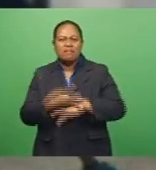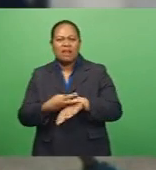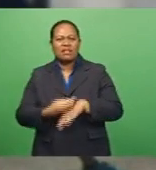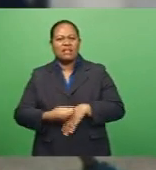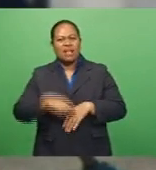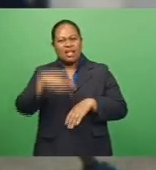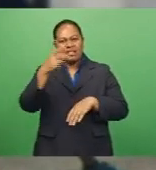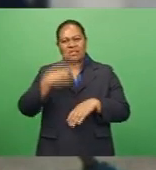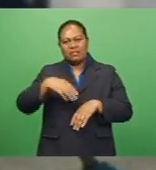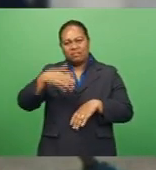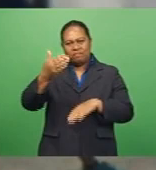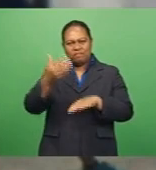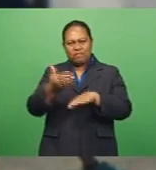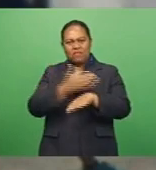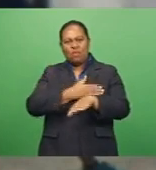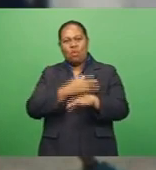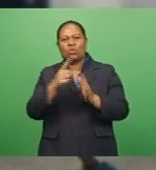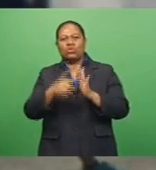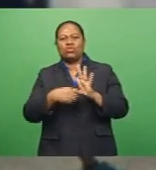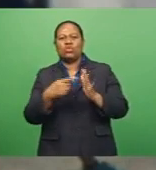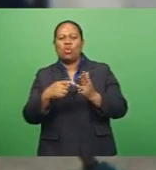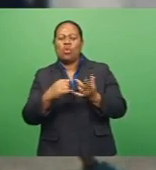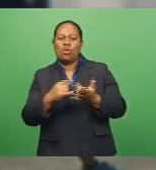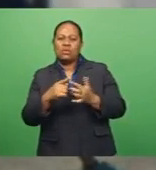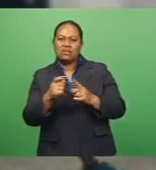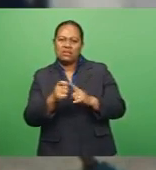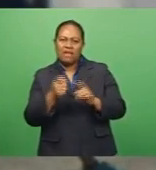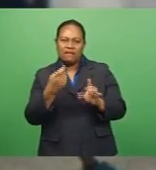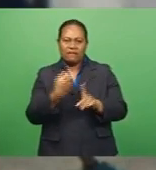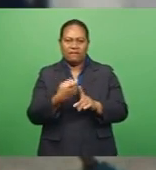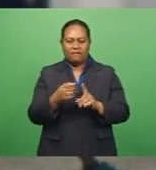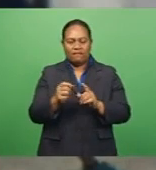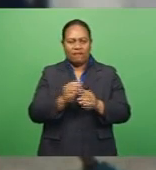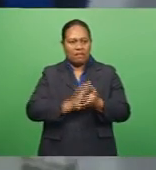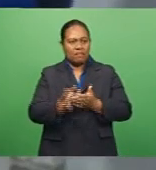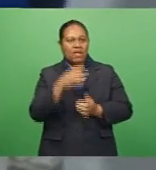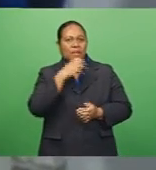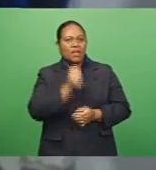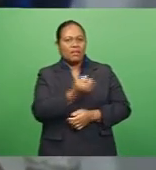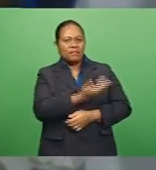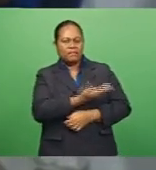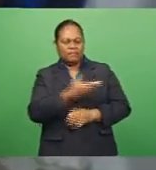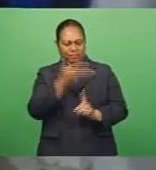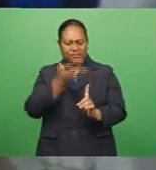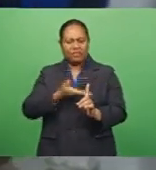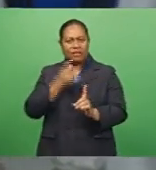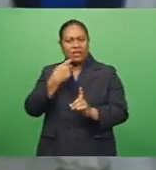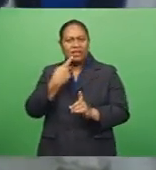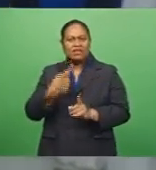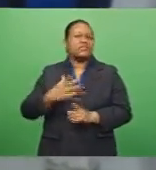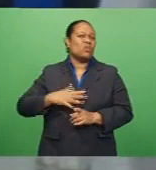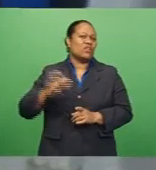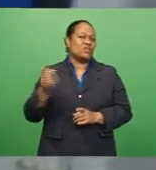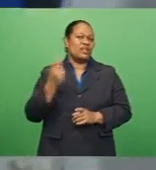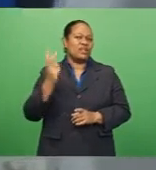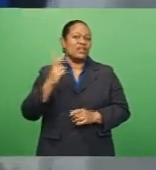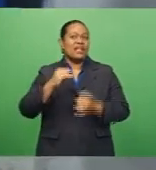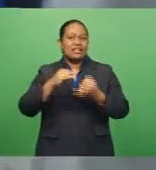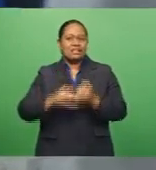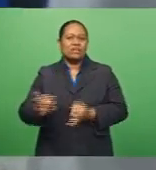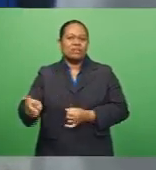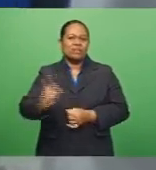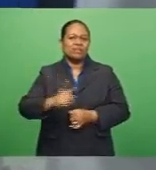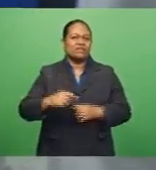welterweight champion Joseph Quajo is ready to win his first title of the year. The 35-year-old will challenge South Pacific Boxing